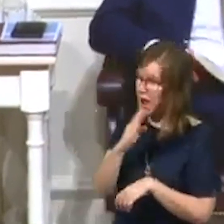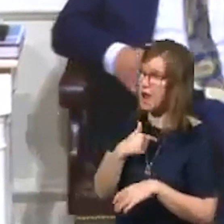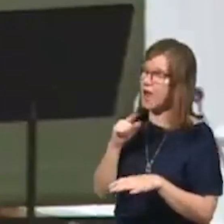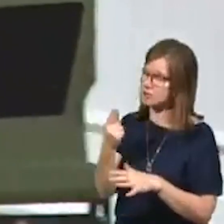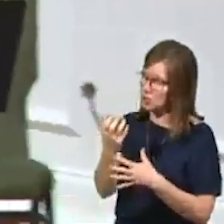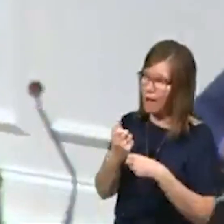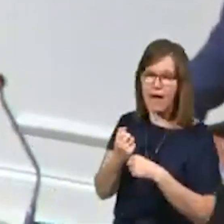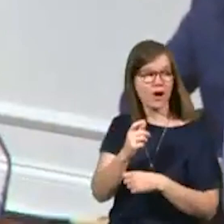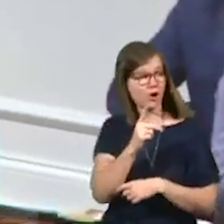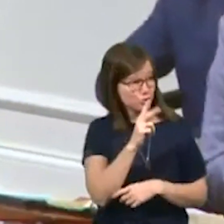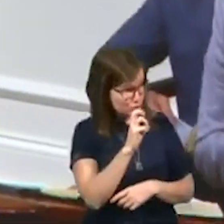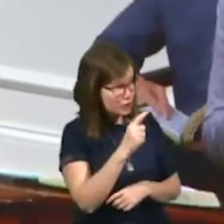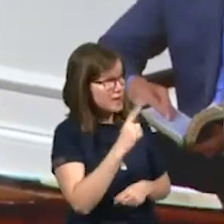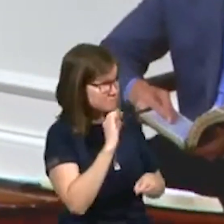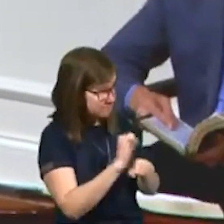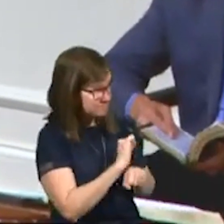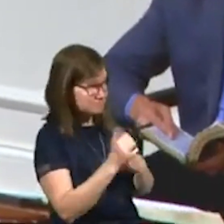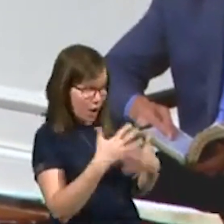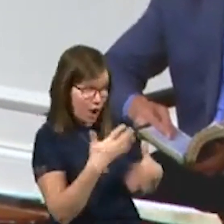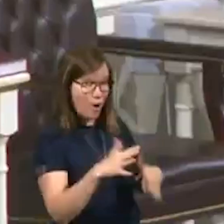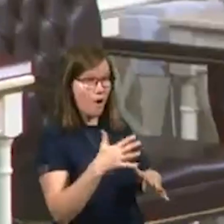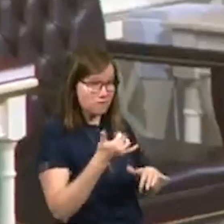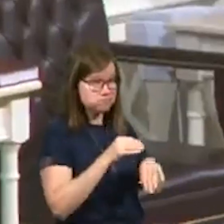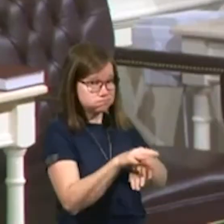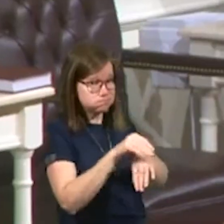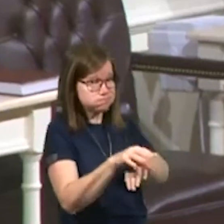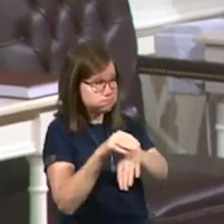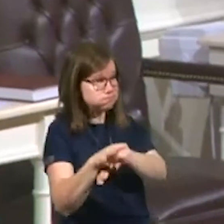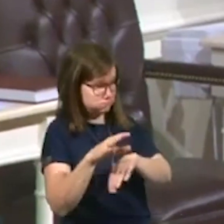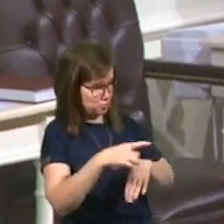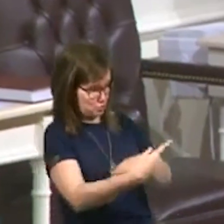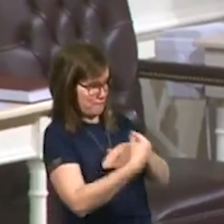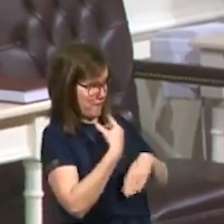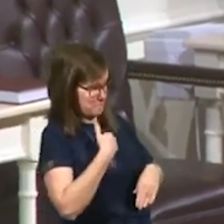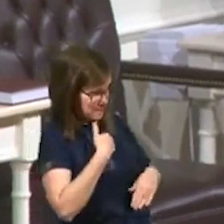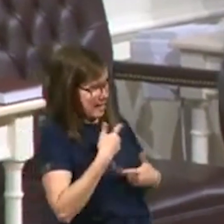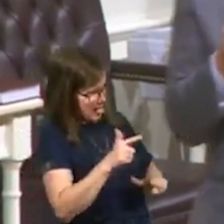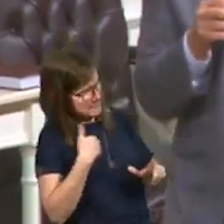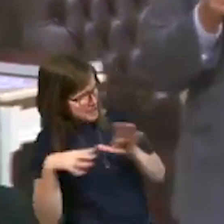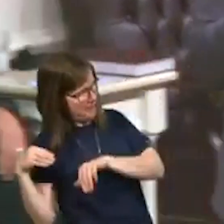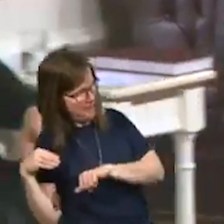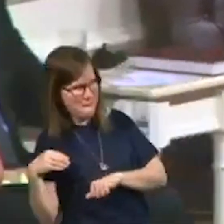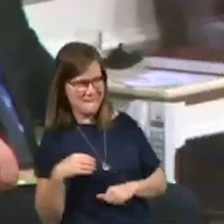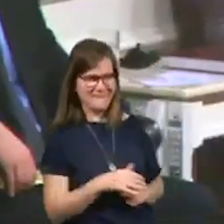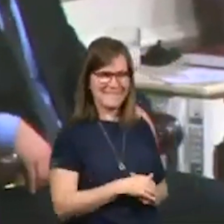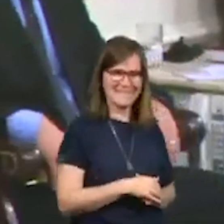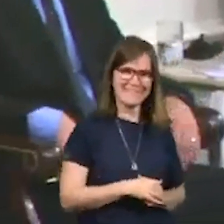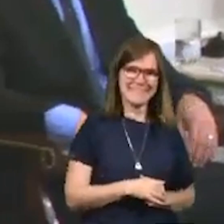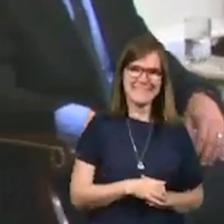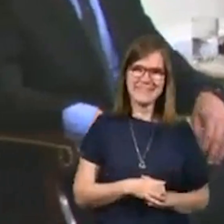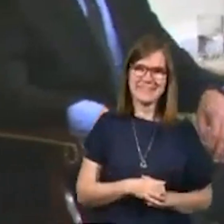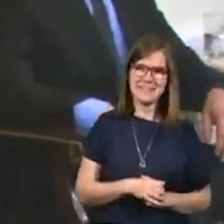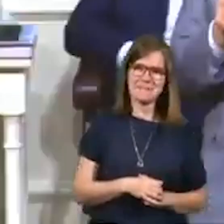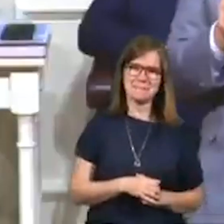I just want to make it. I said, Craig, you are making an impact for God. You're making an impact on me right now. Let me go. Hey,